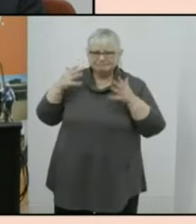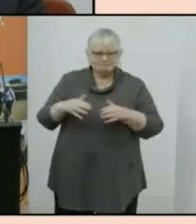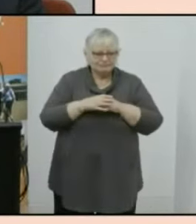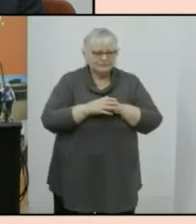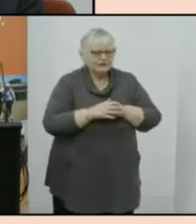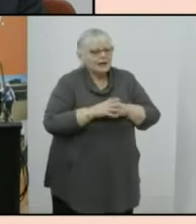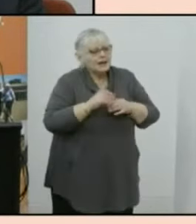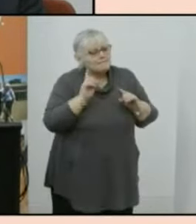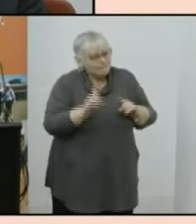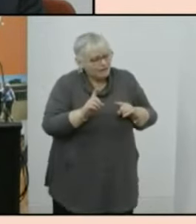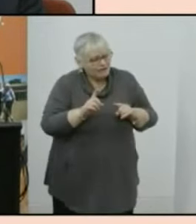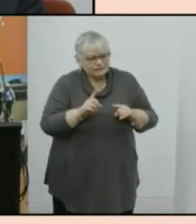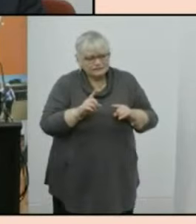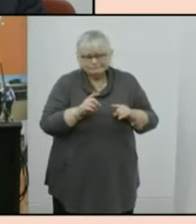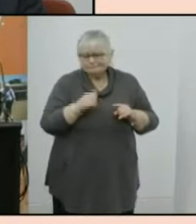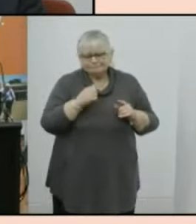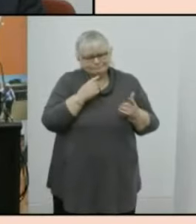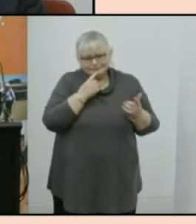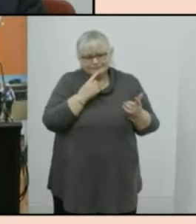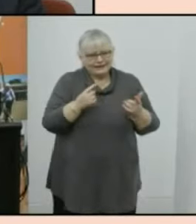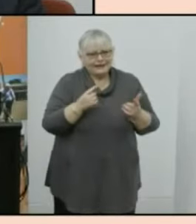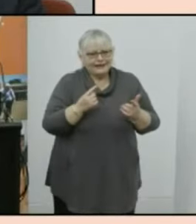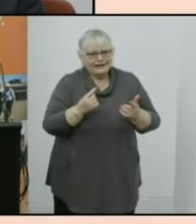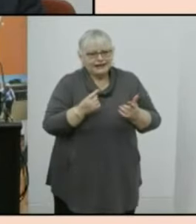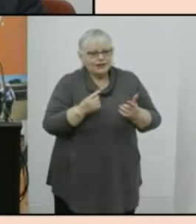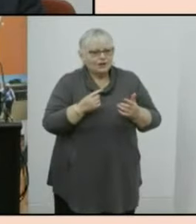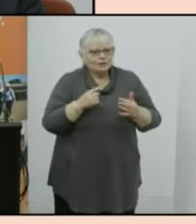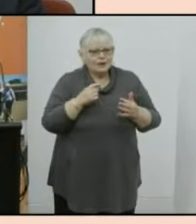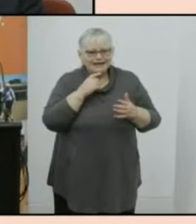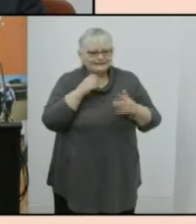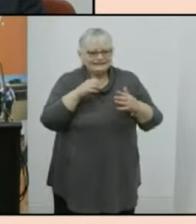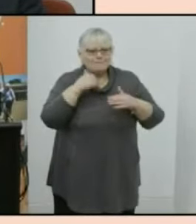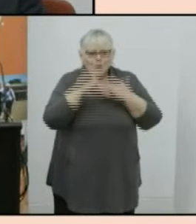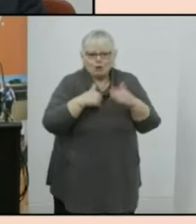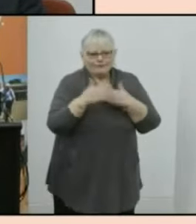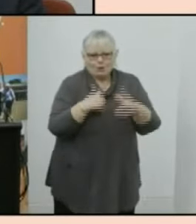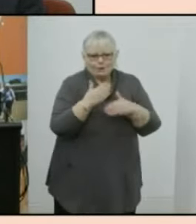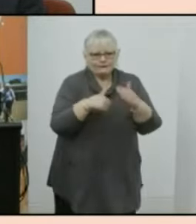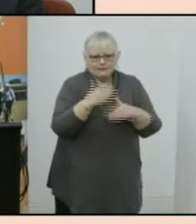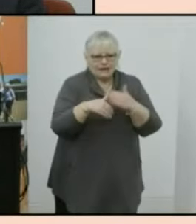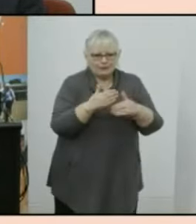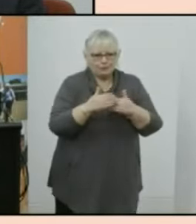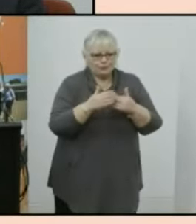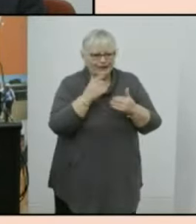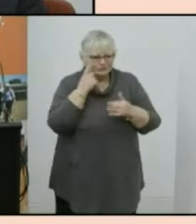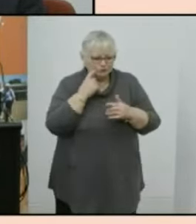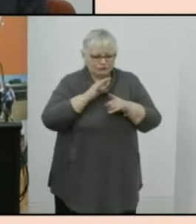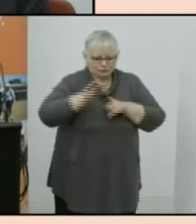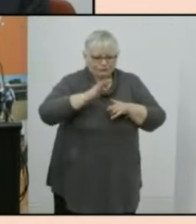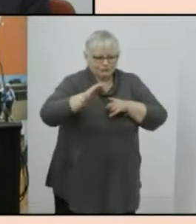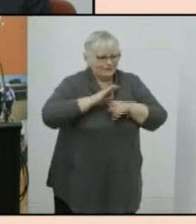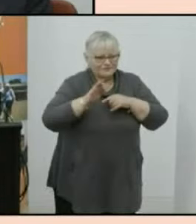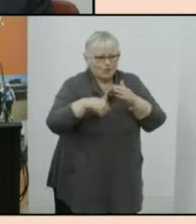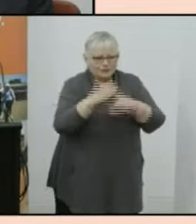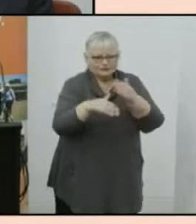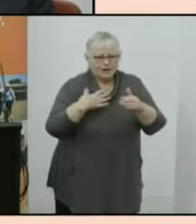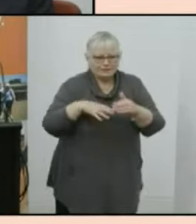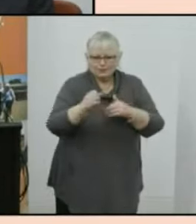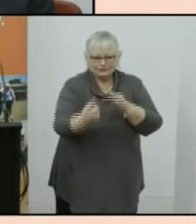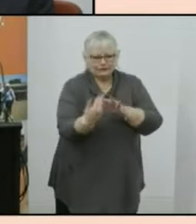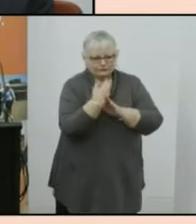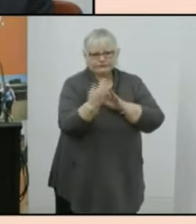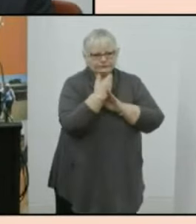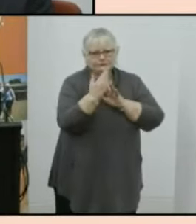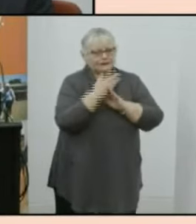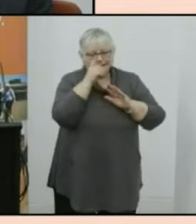something where um it's where things don't stand still and where you have to keep um have to keep improving the the defences